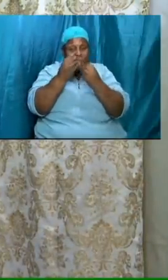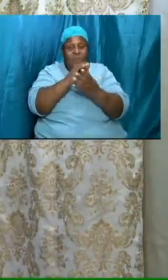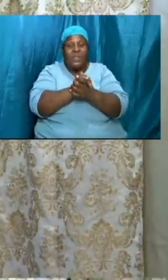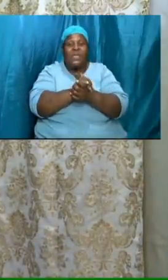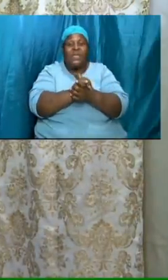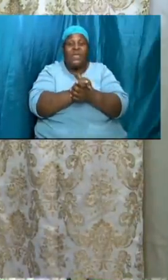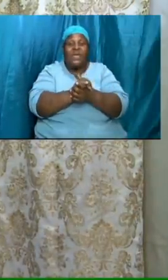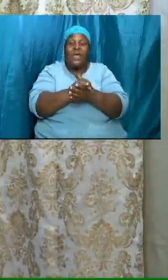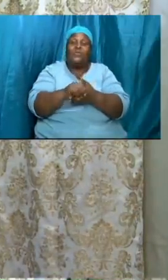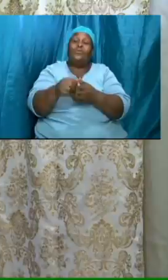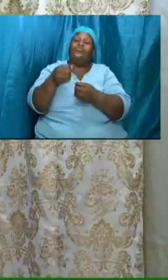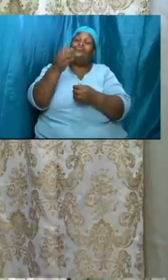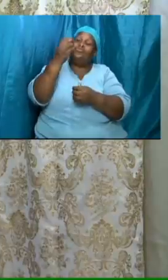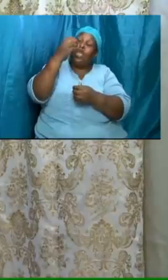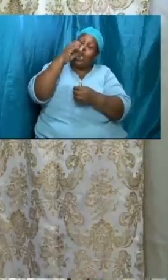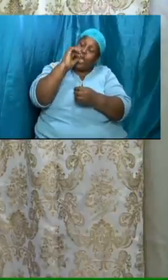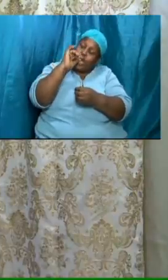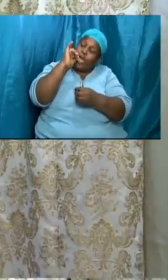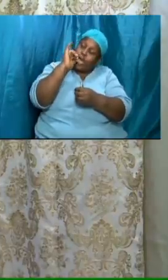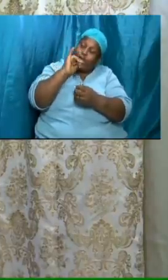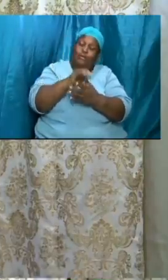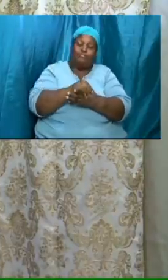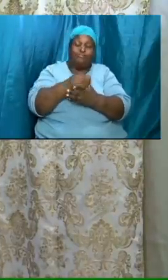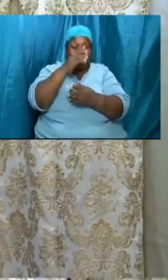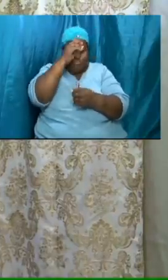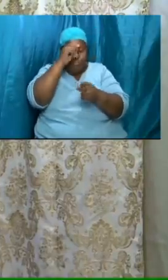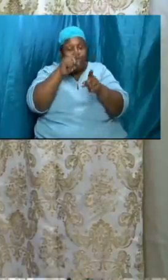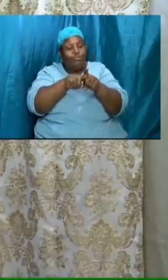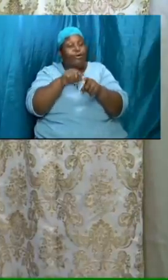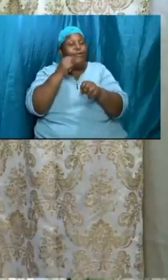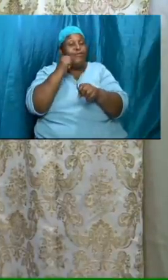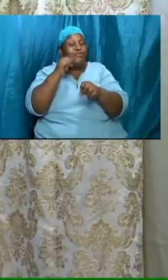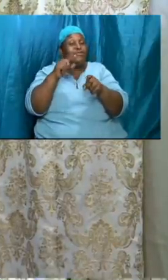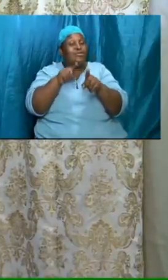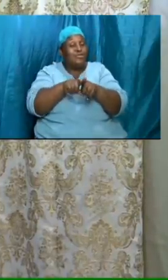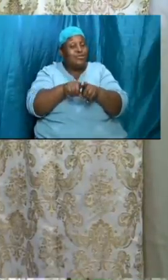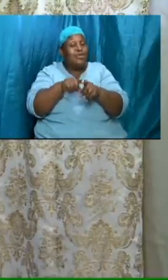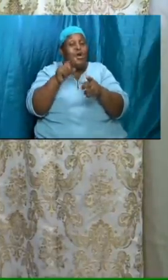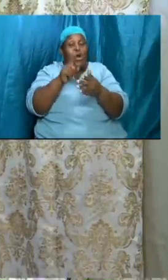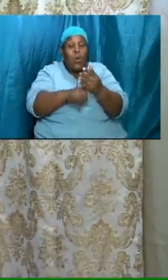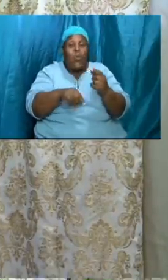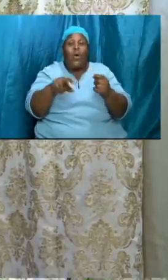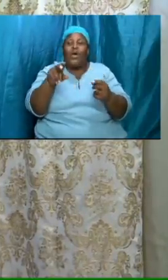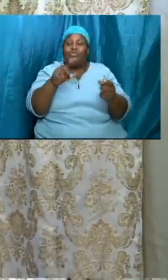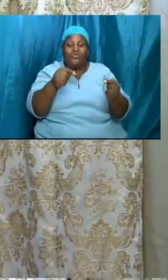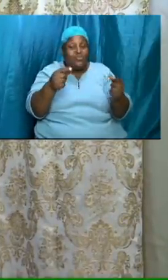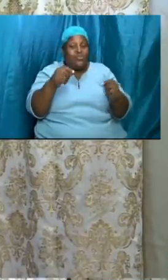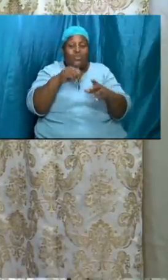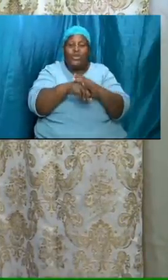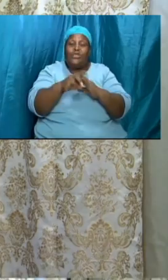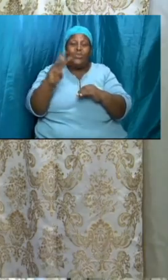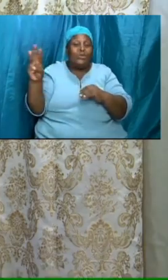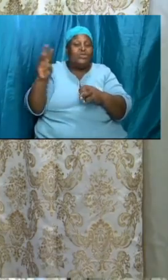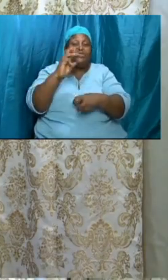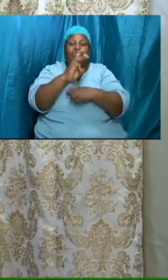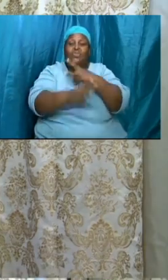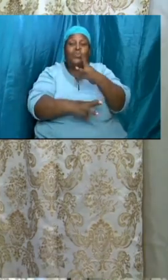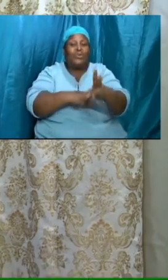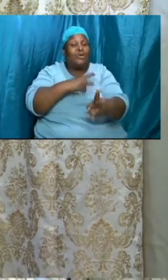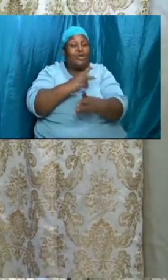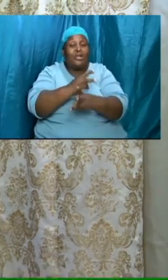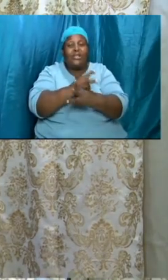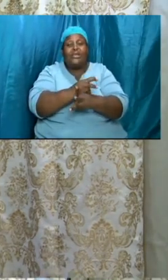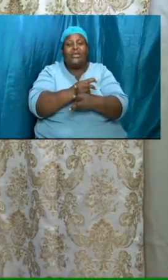feast and we eat and we drink brothers and sisters what we are doing in the western world is